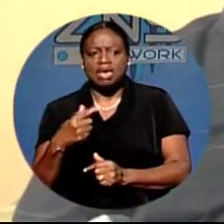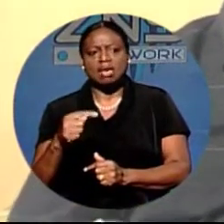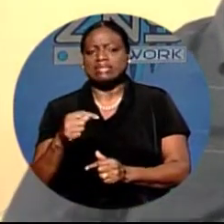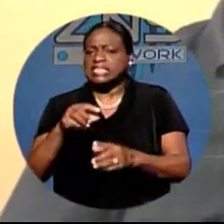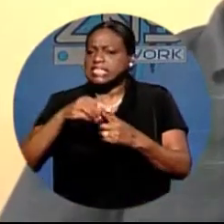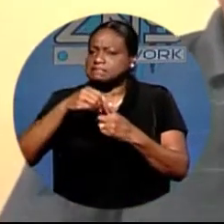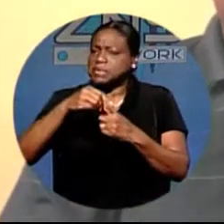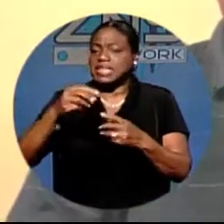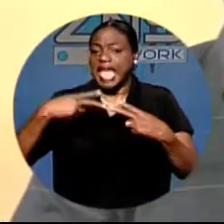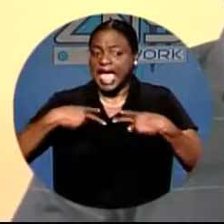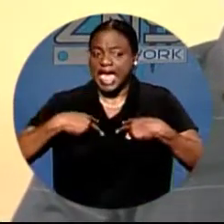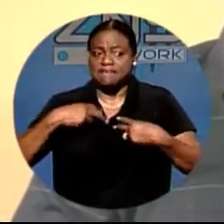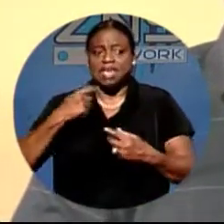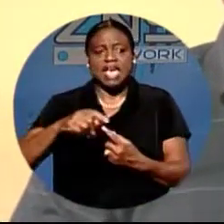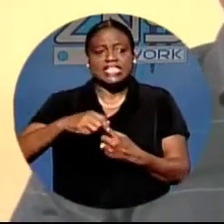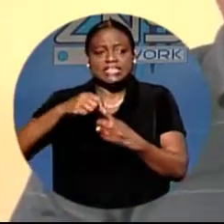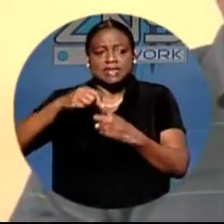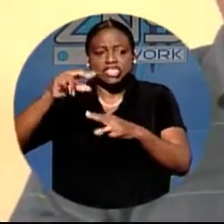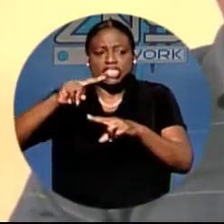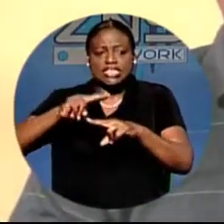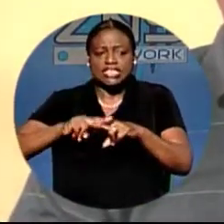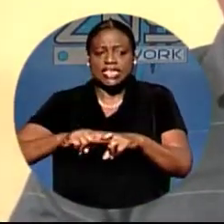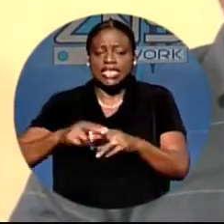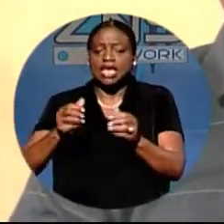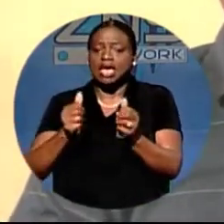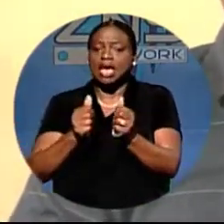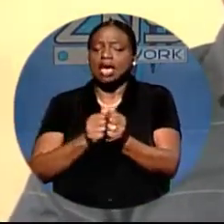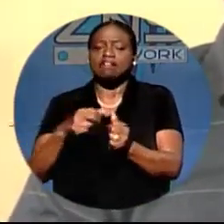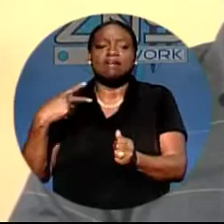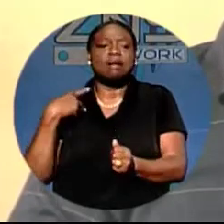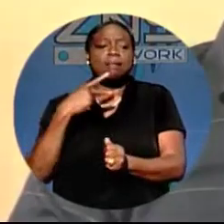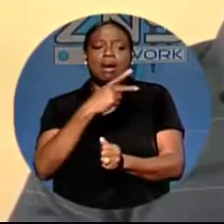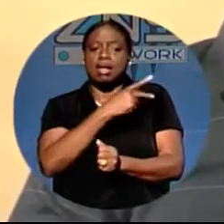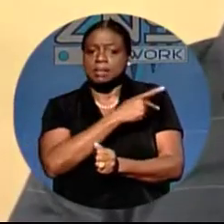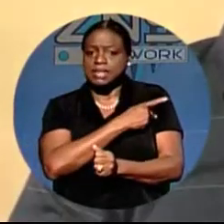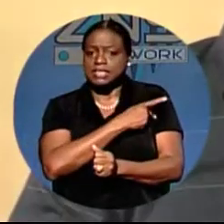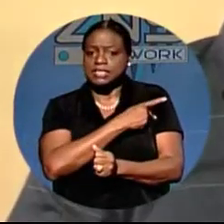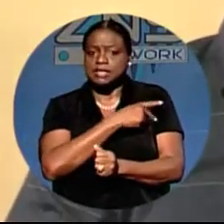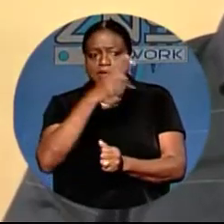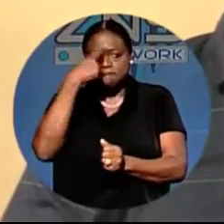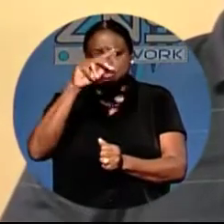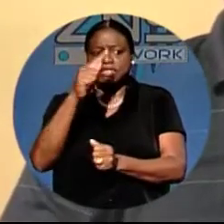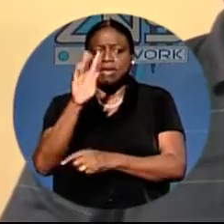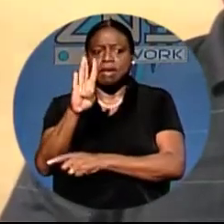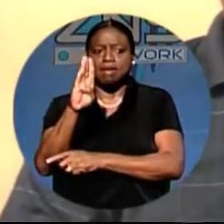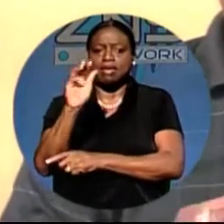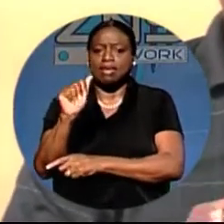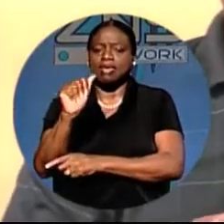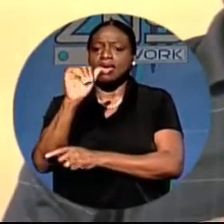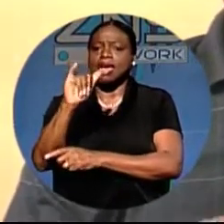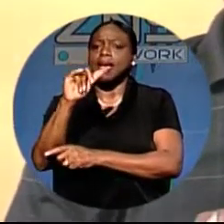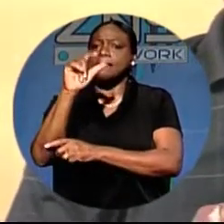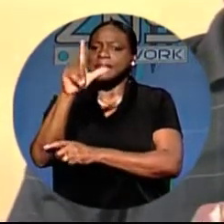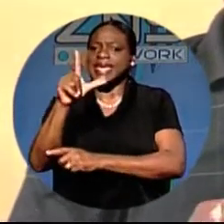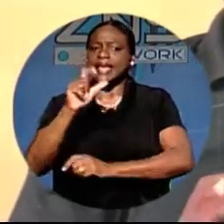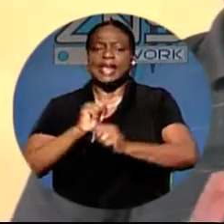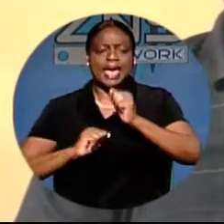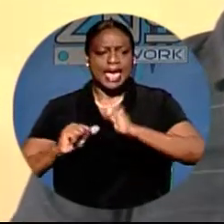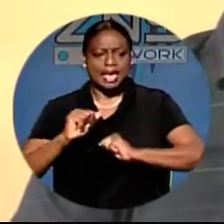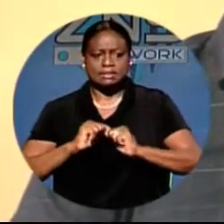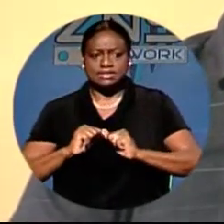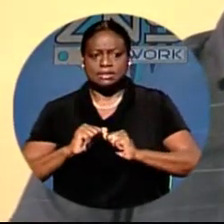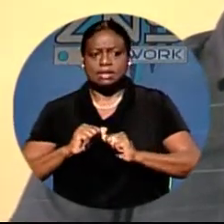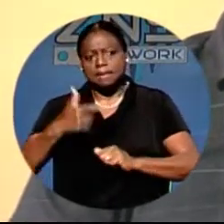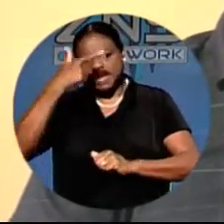parliament so that we can deal with this bail act because the information that I got states that the